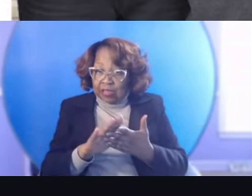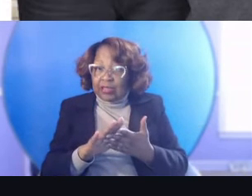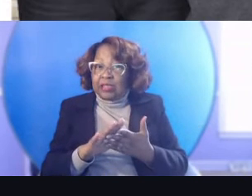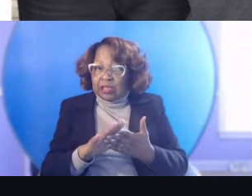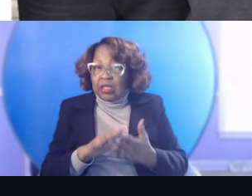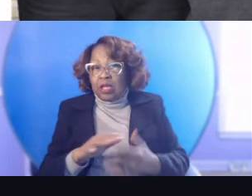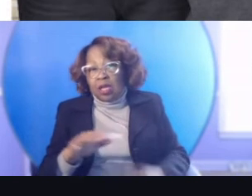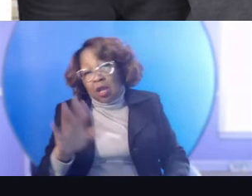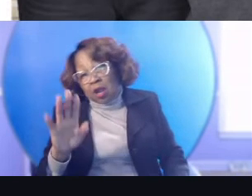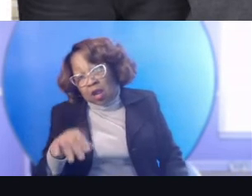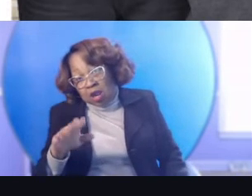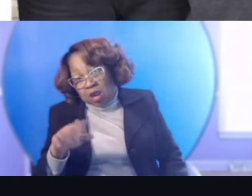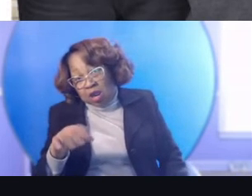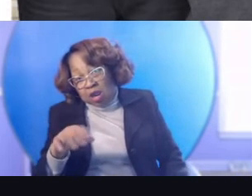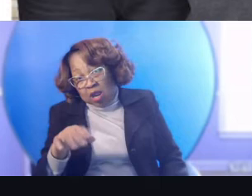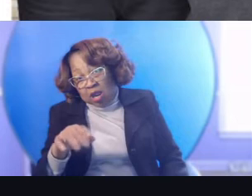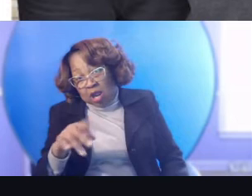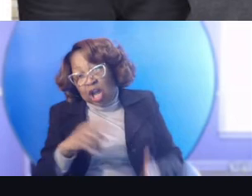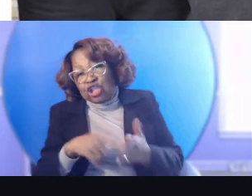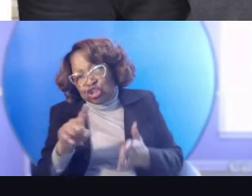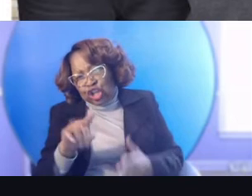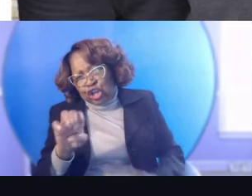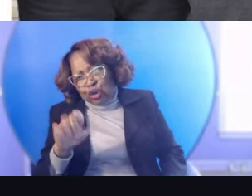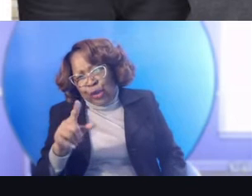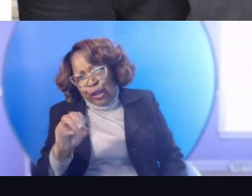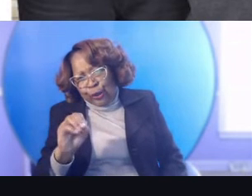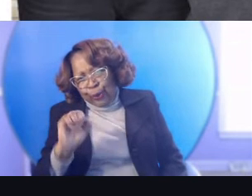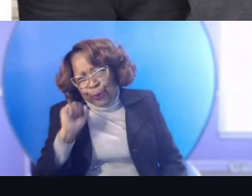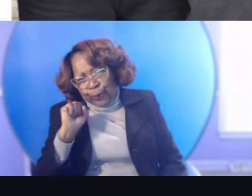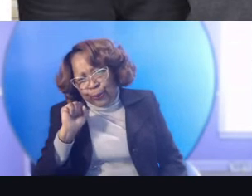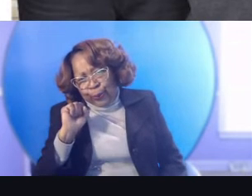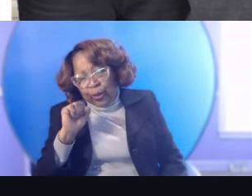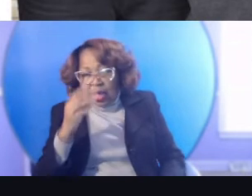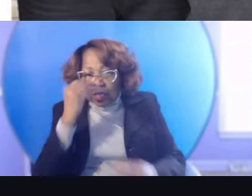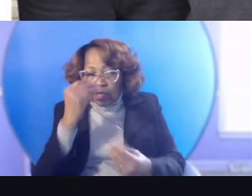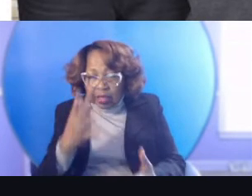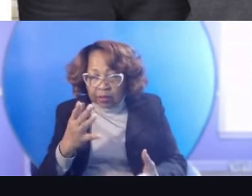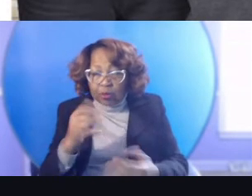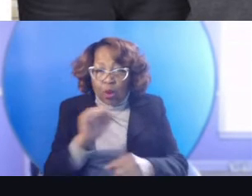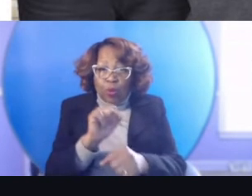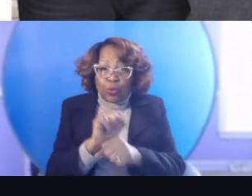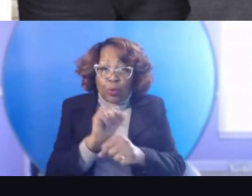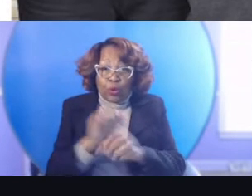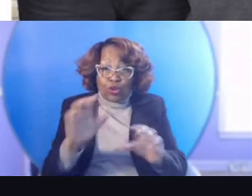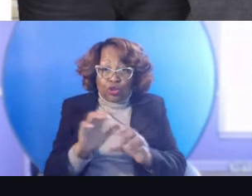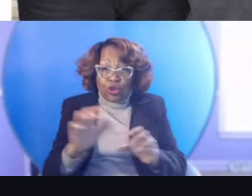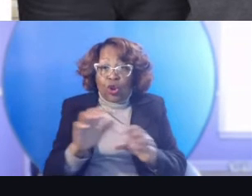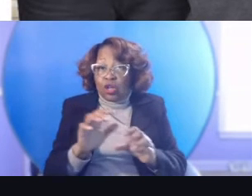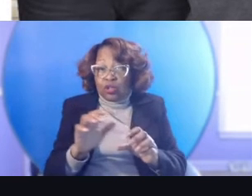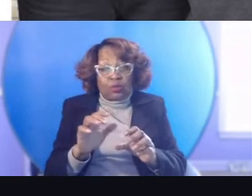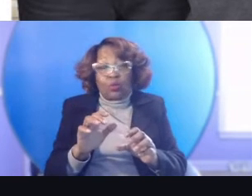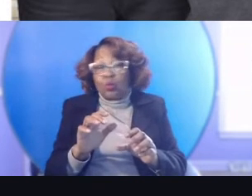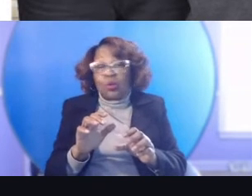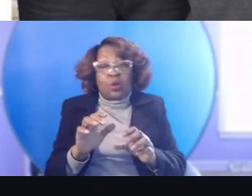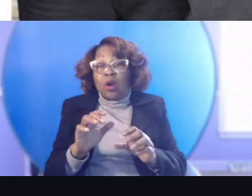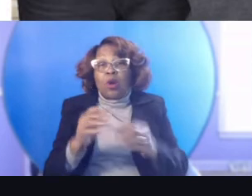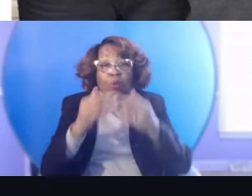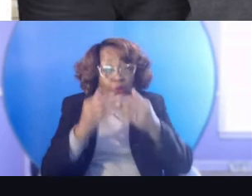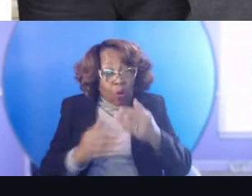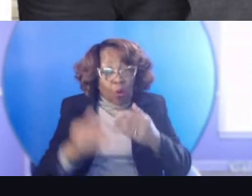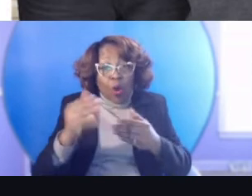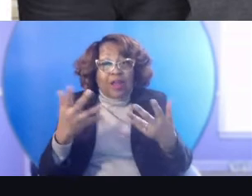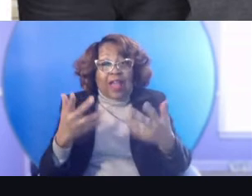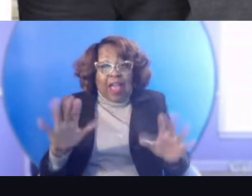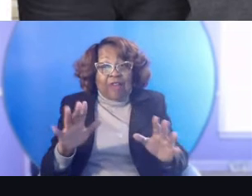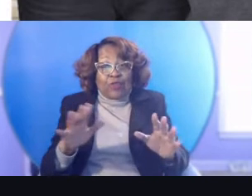egos at the door of our farm to let them know that the work that we're doing is still going to be done after they leave. And either they can